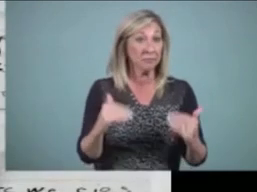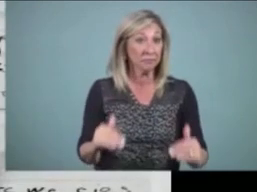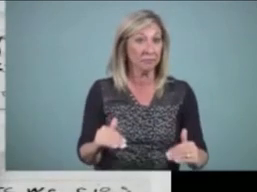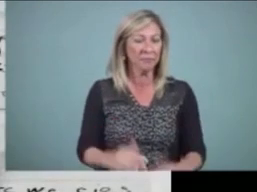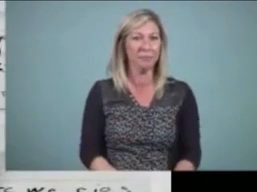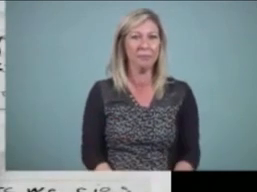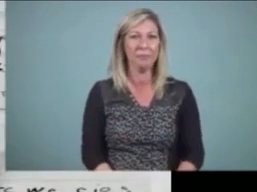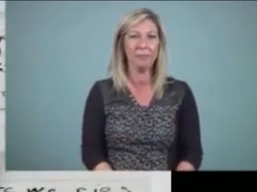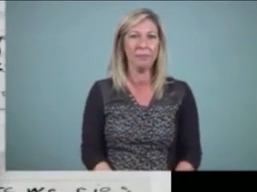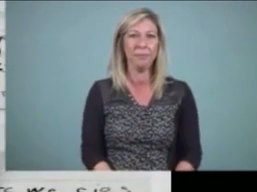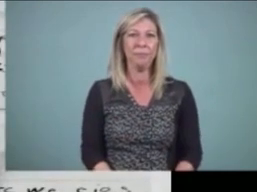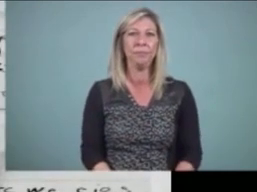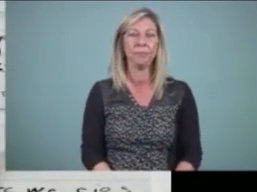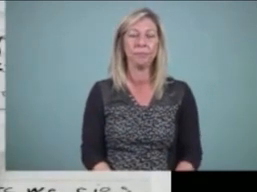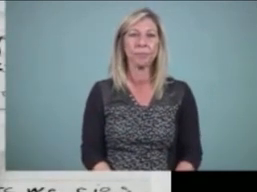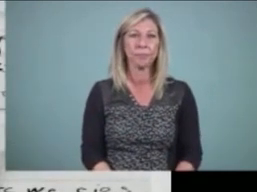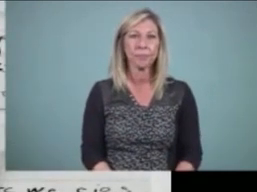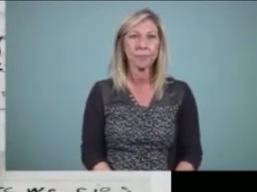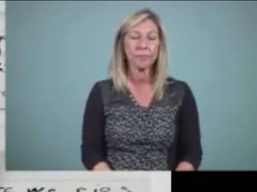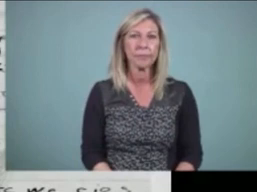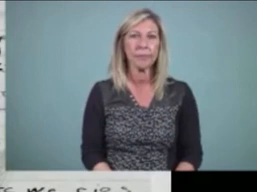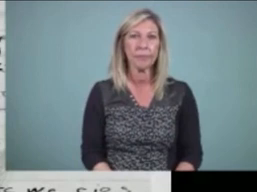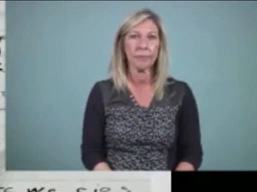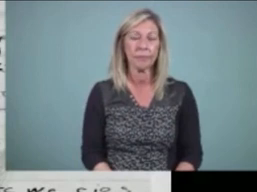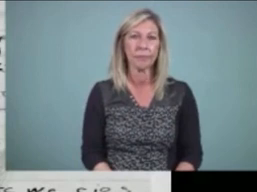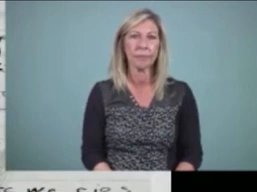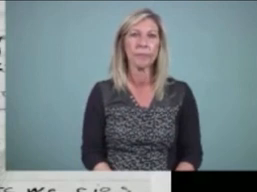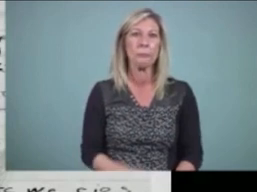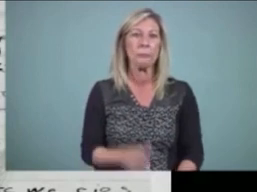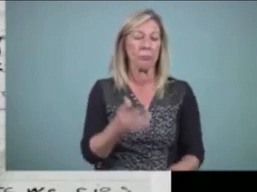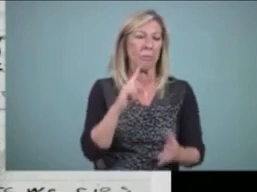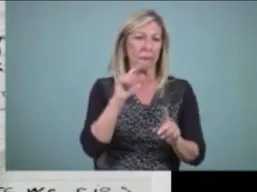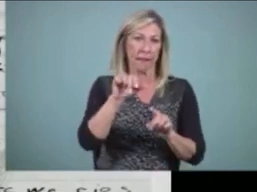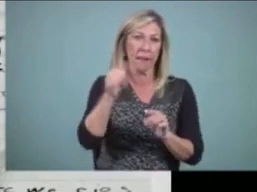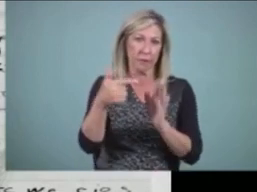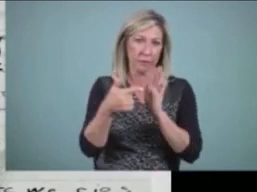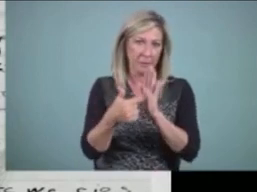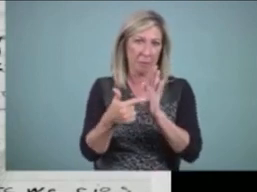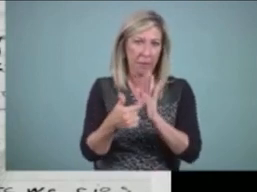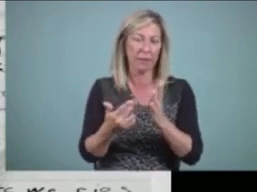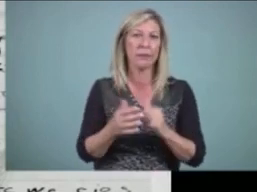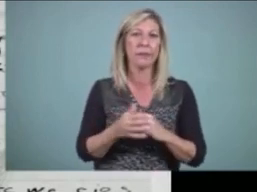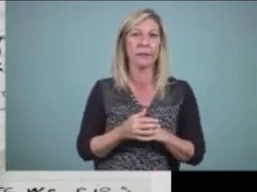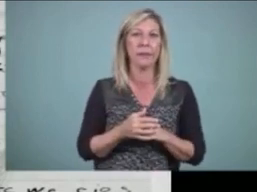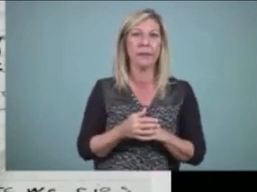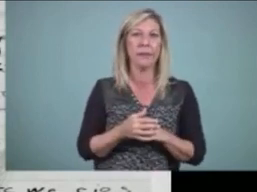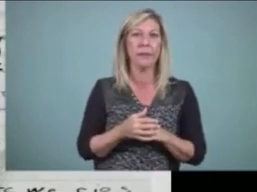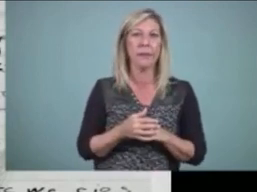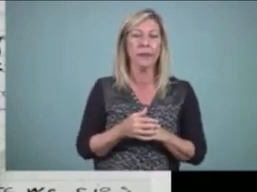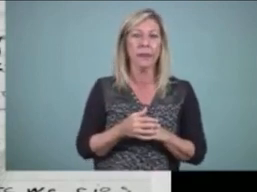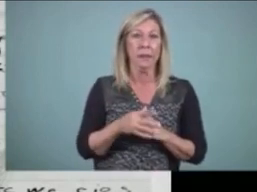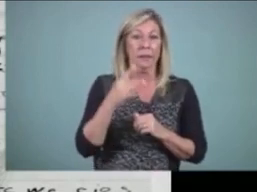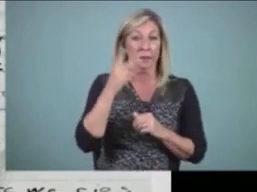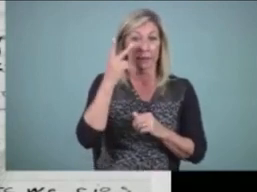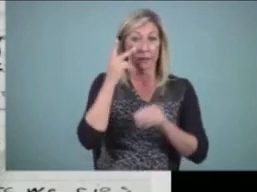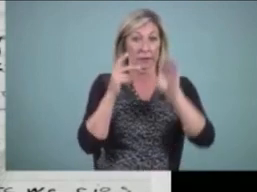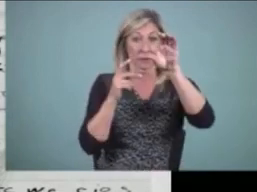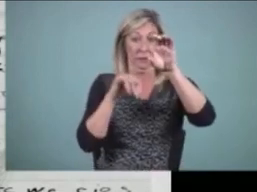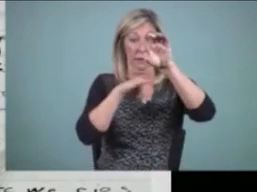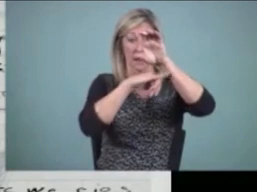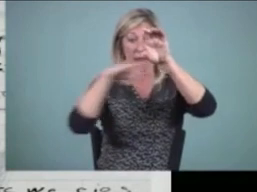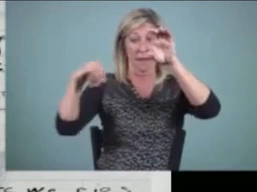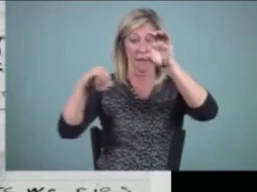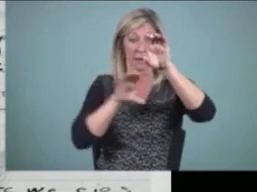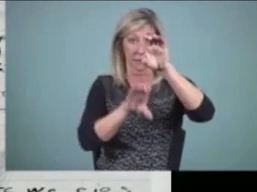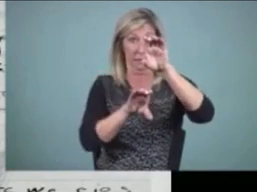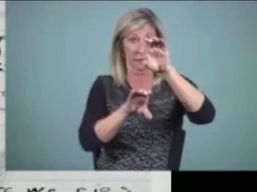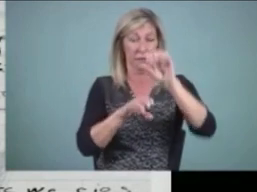Here's another example. Just to quickly show you, you can see the line between the two pieces. The student first